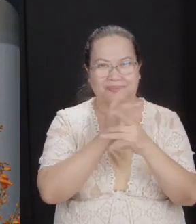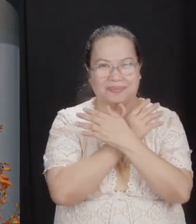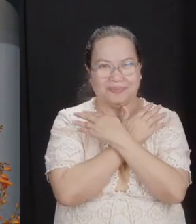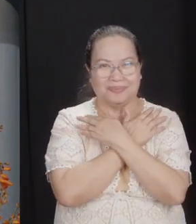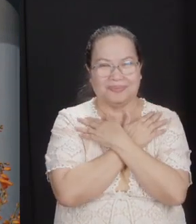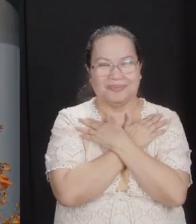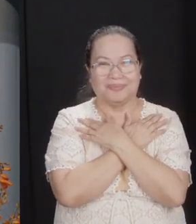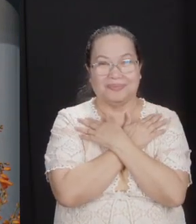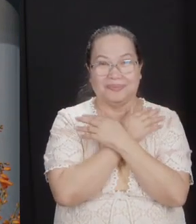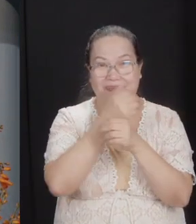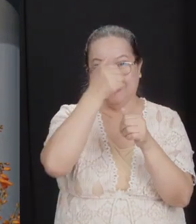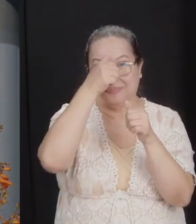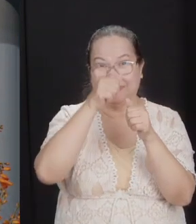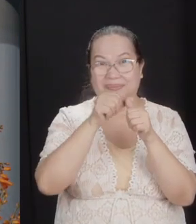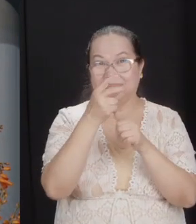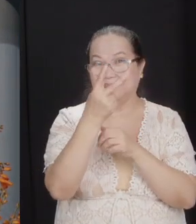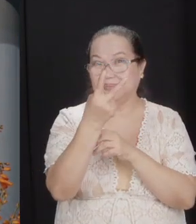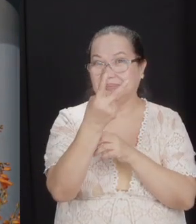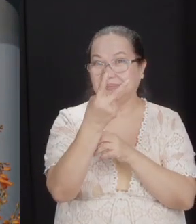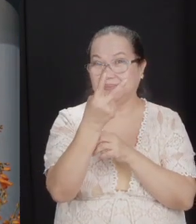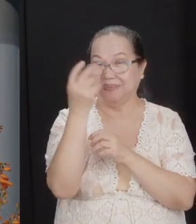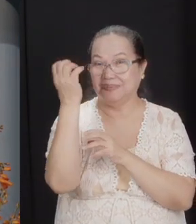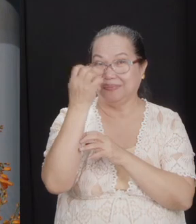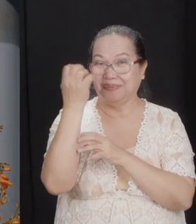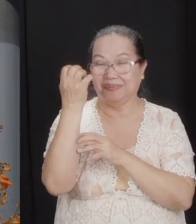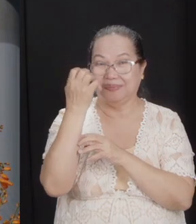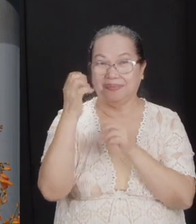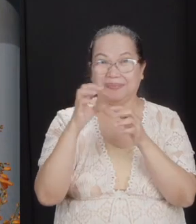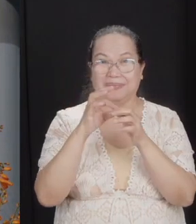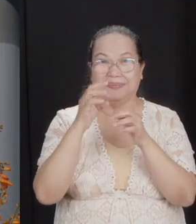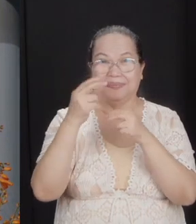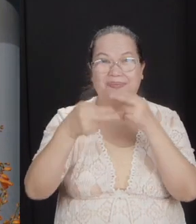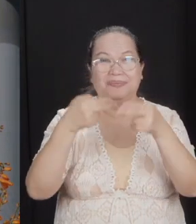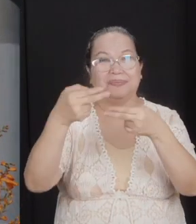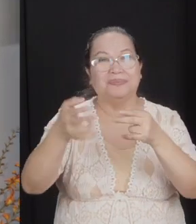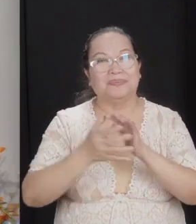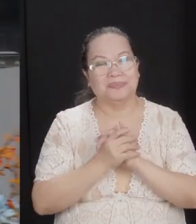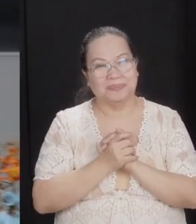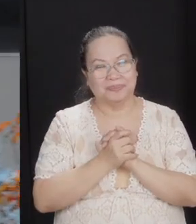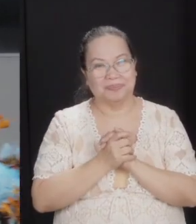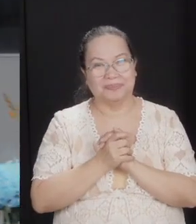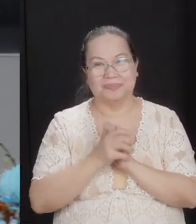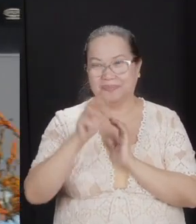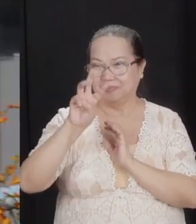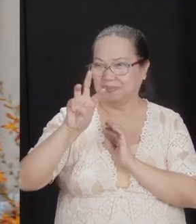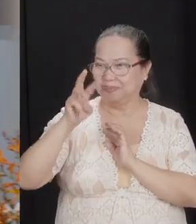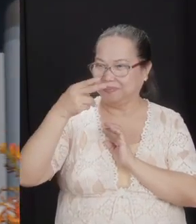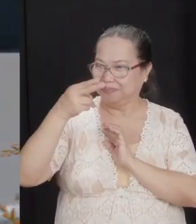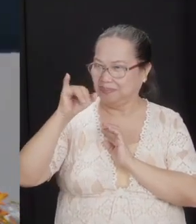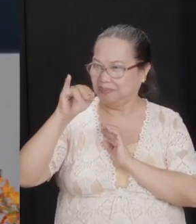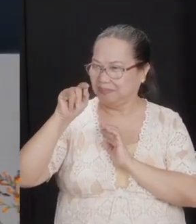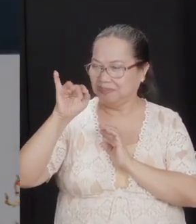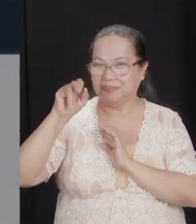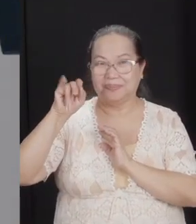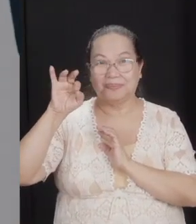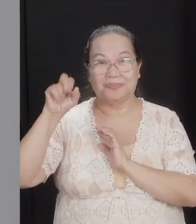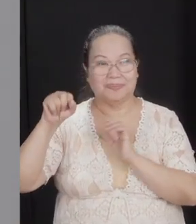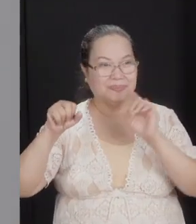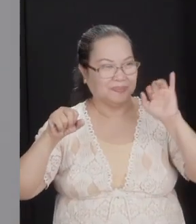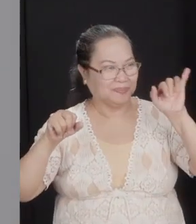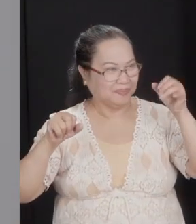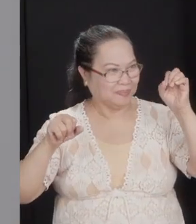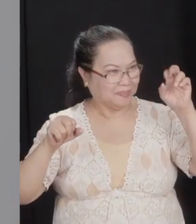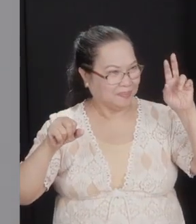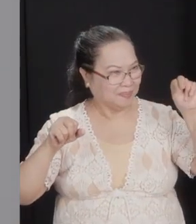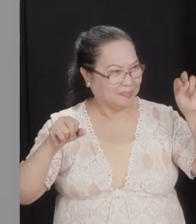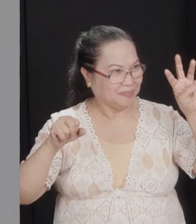reminds me of two of the most famous evangelists in history. George Whitfield and John Wesley lived, both